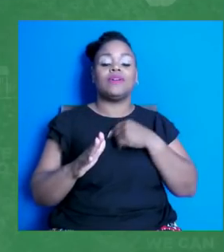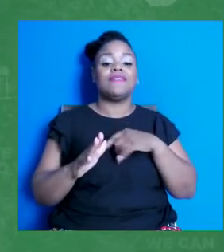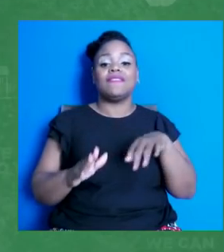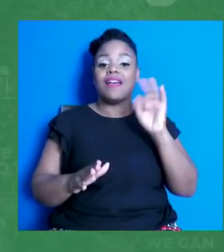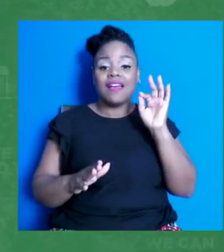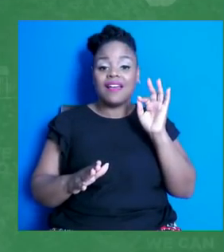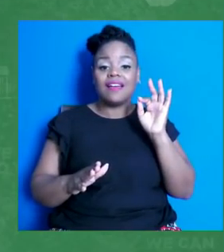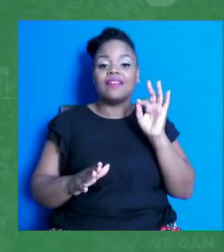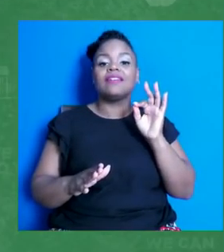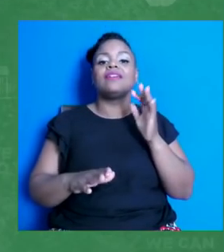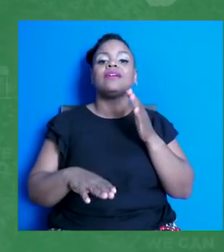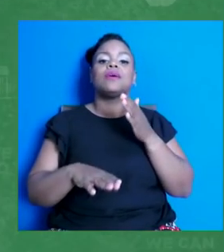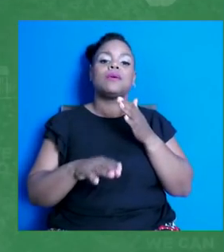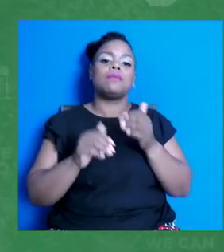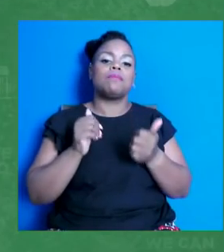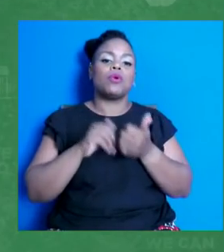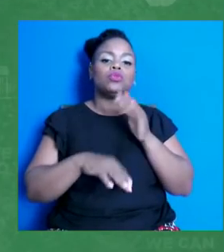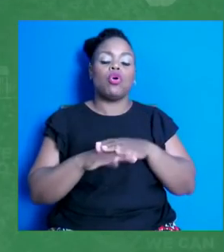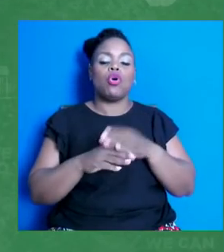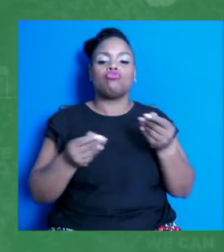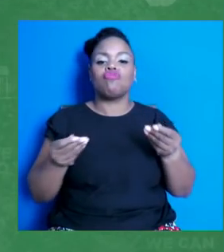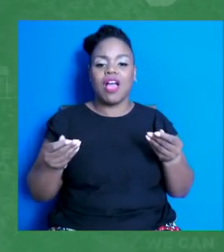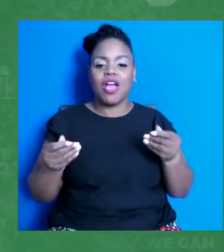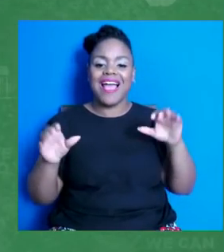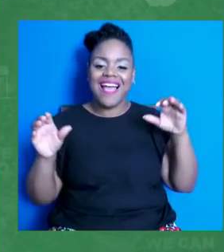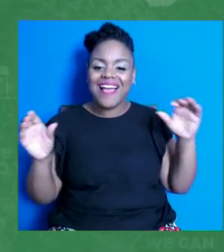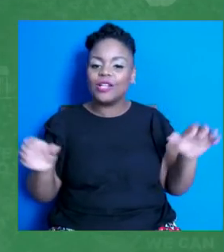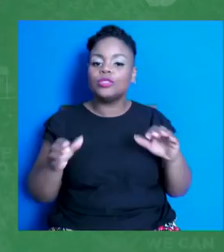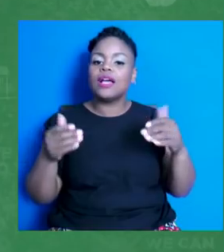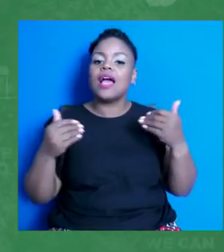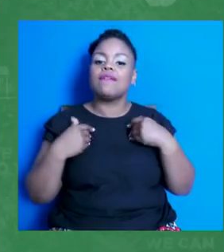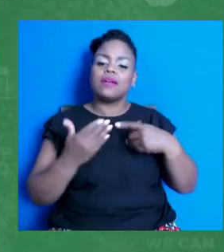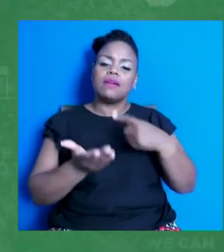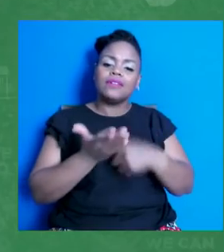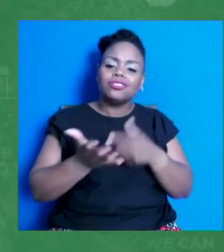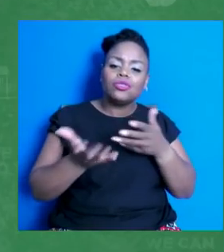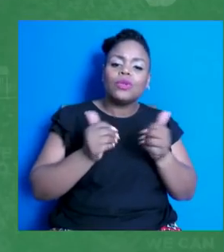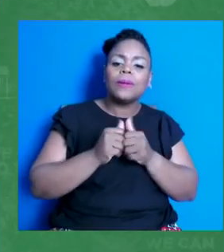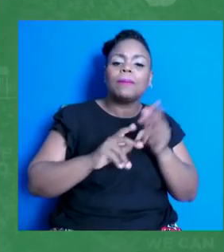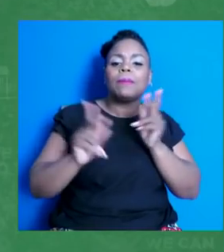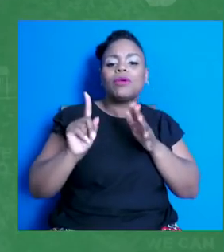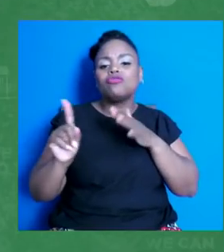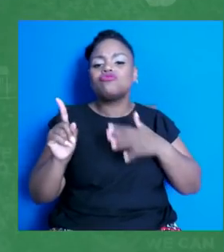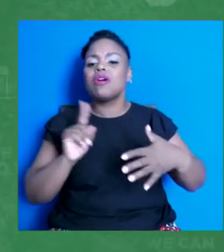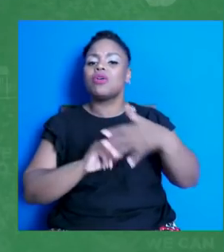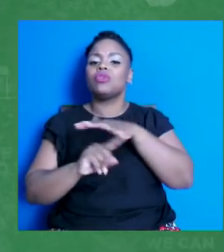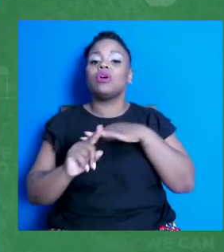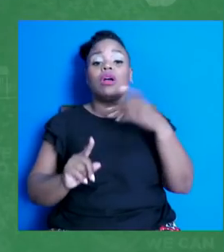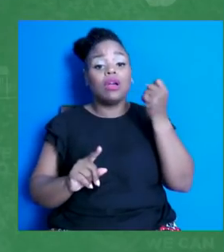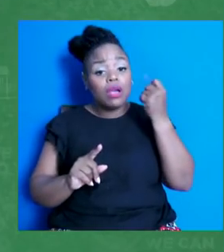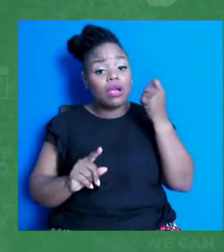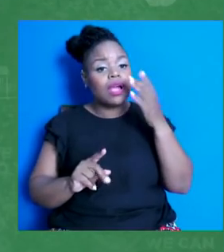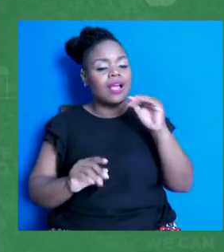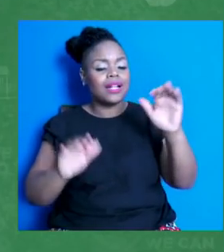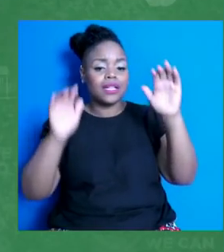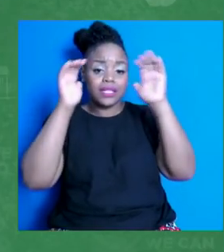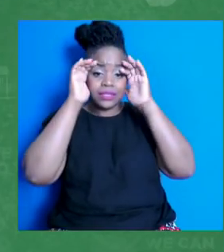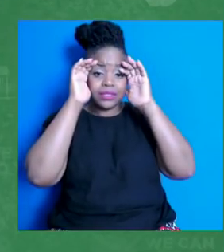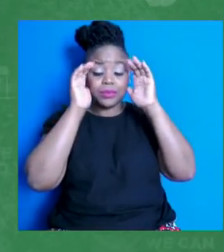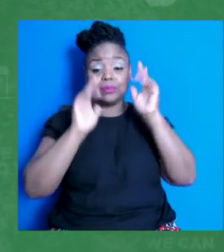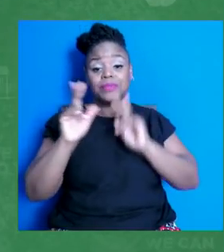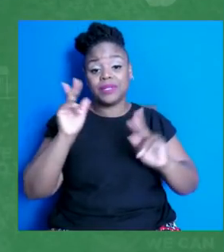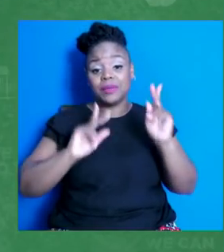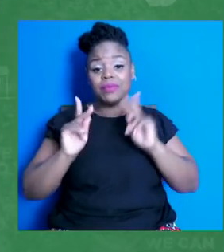having those honest conversations with the people around you, and quite frankly, listening to the people and hearing their fears and concerns with an open and